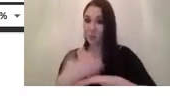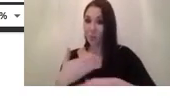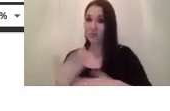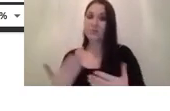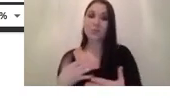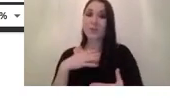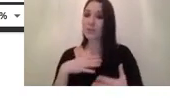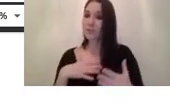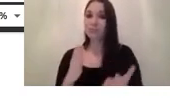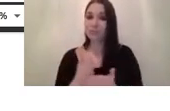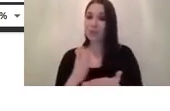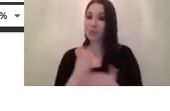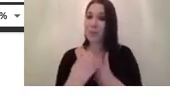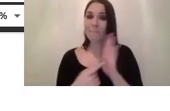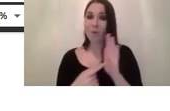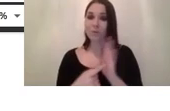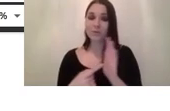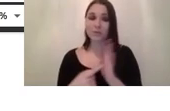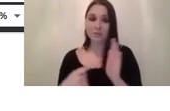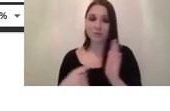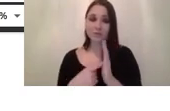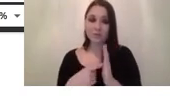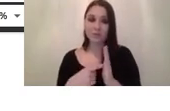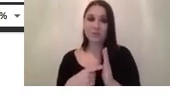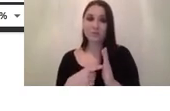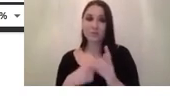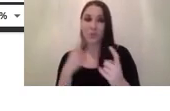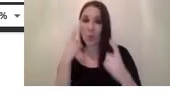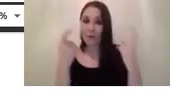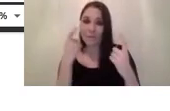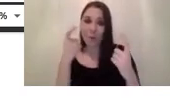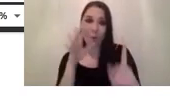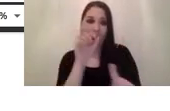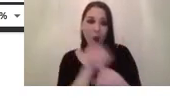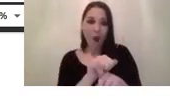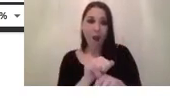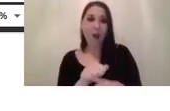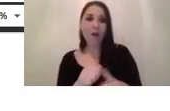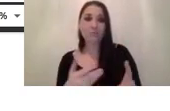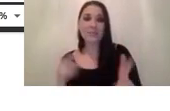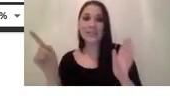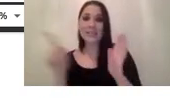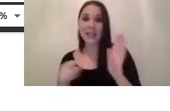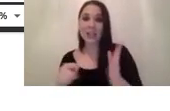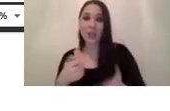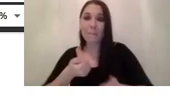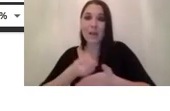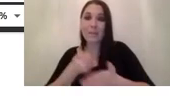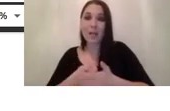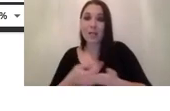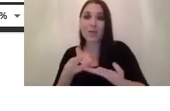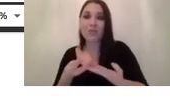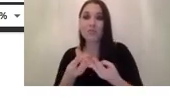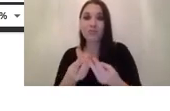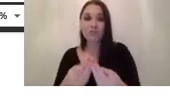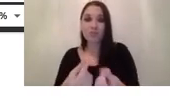important to to look for the minimum sensor resolution otherwise if we want to detect a really